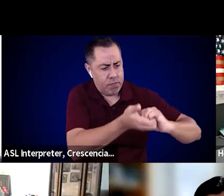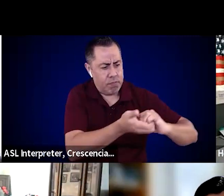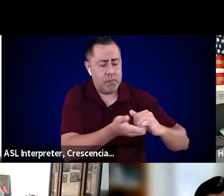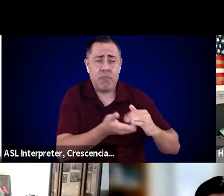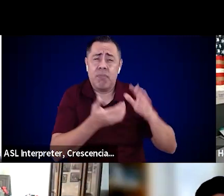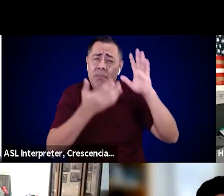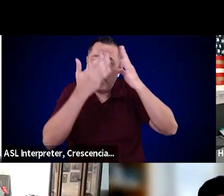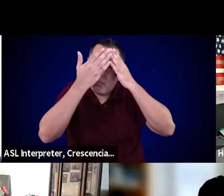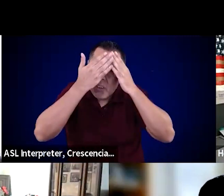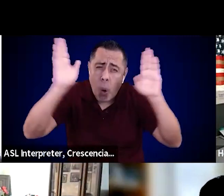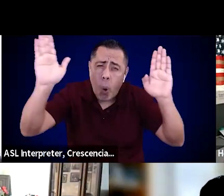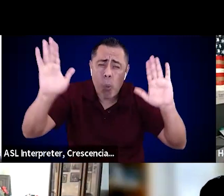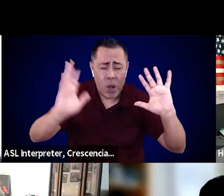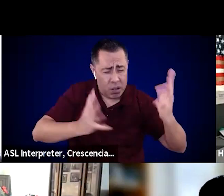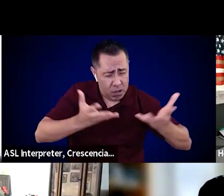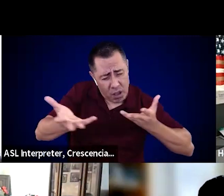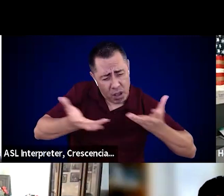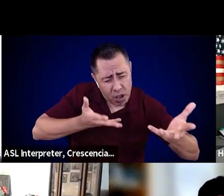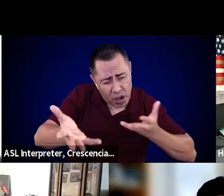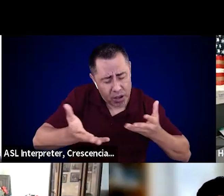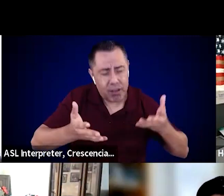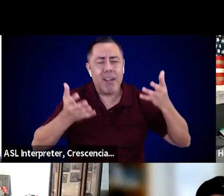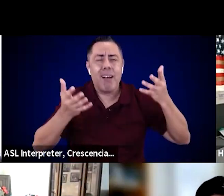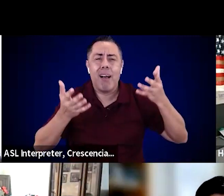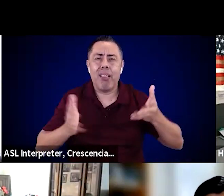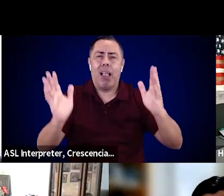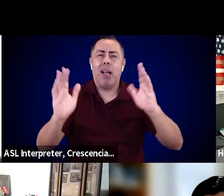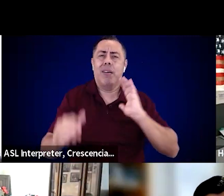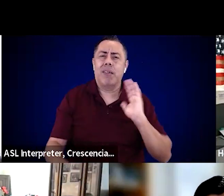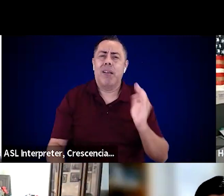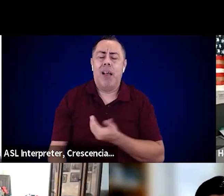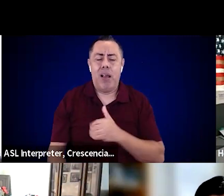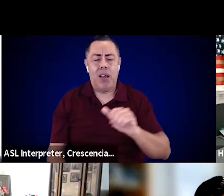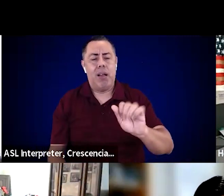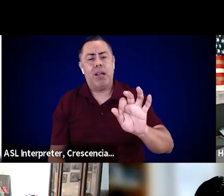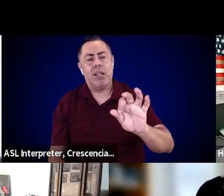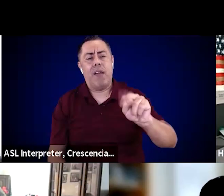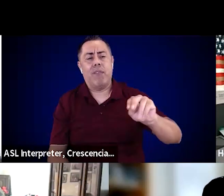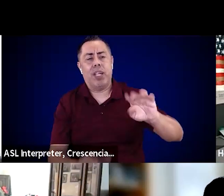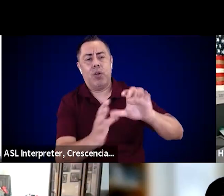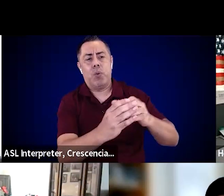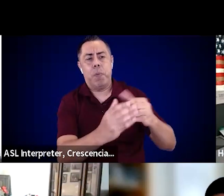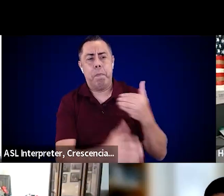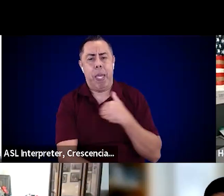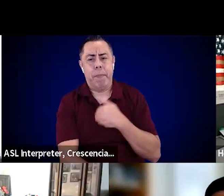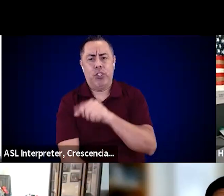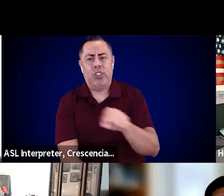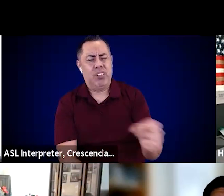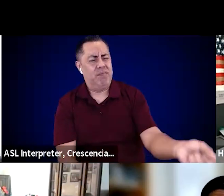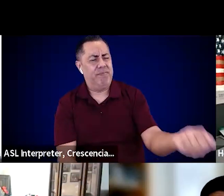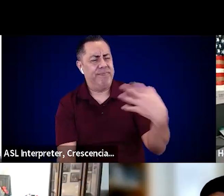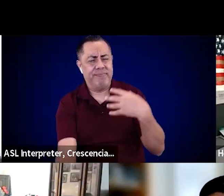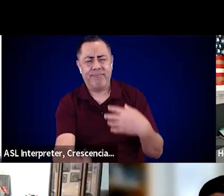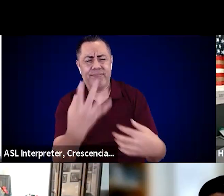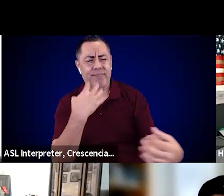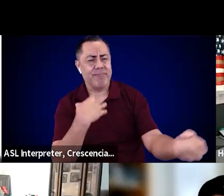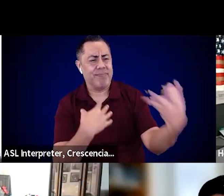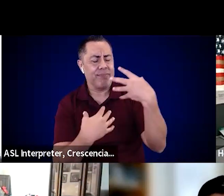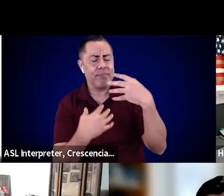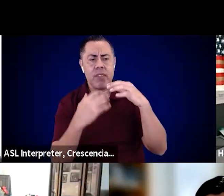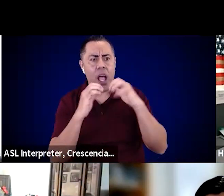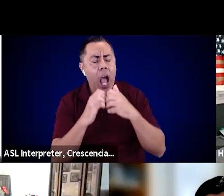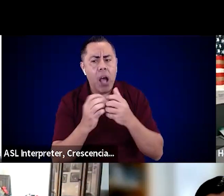stakeholders, our AFN advocacy groups to come to us with solutions. When it comes to evacuation